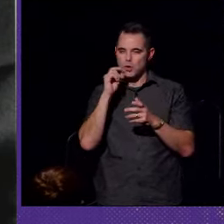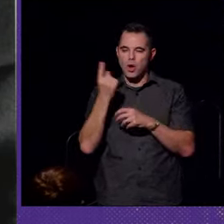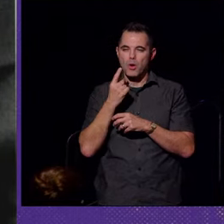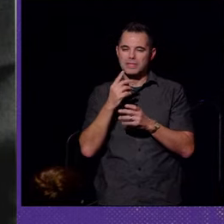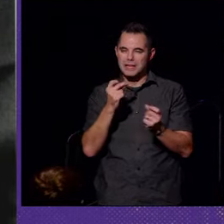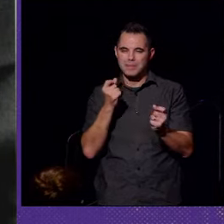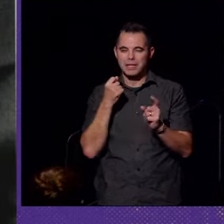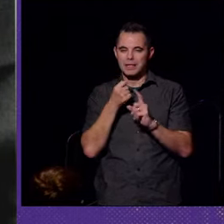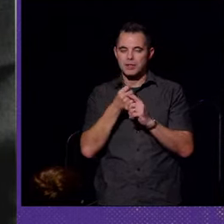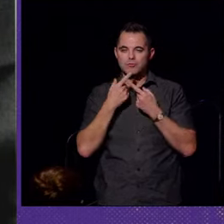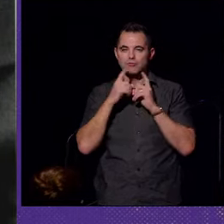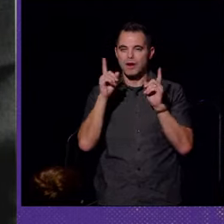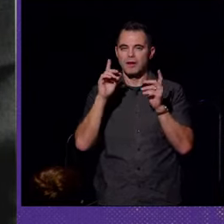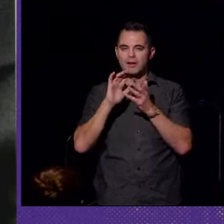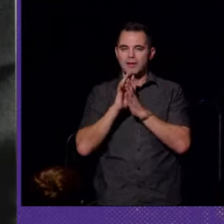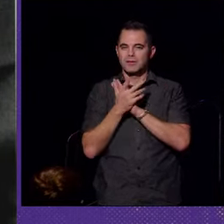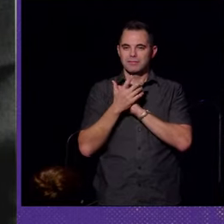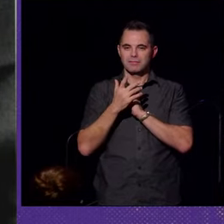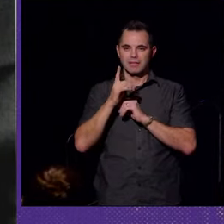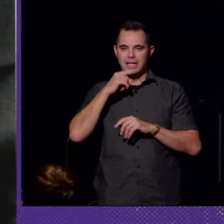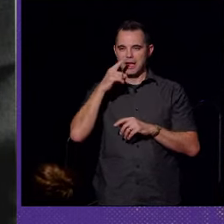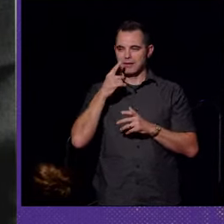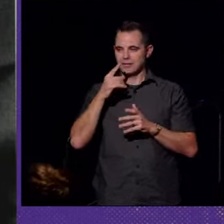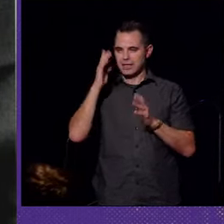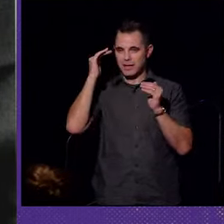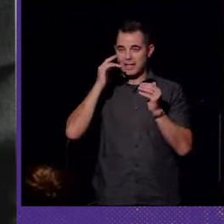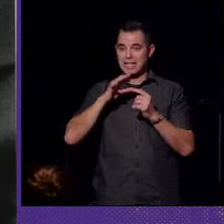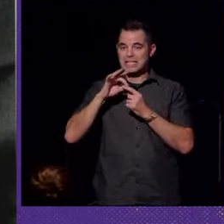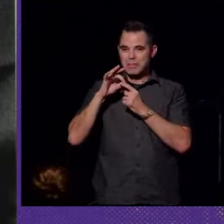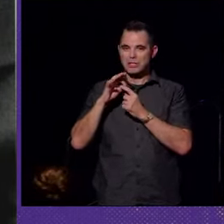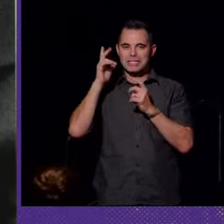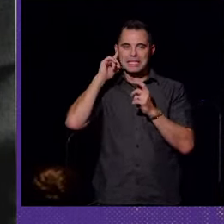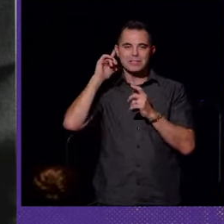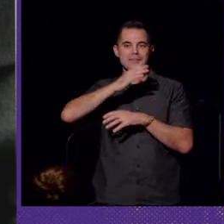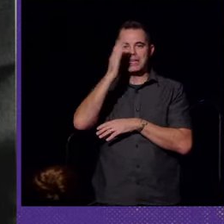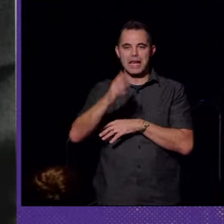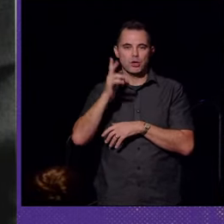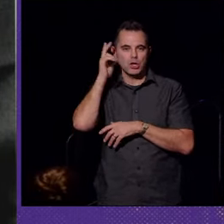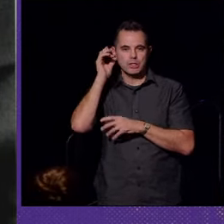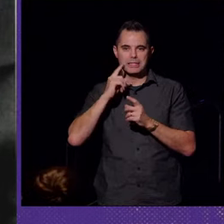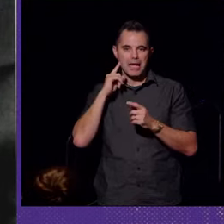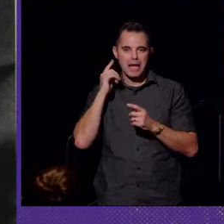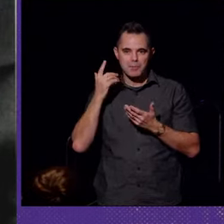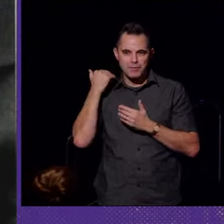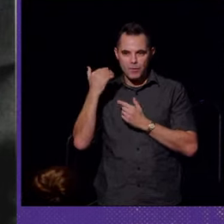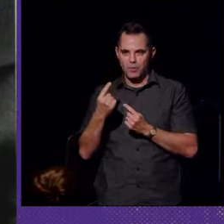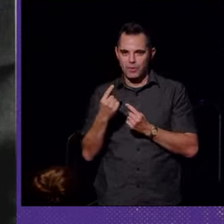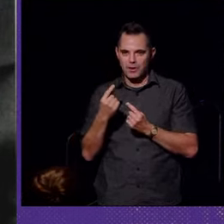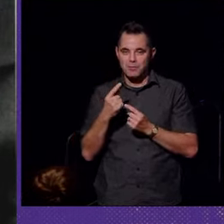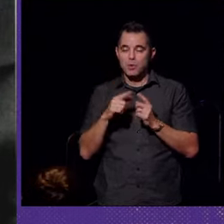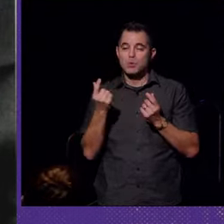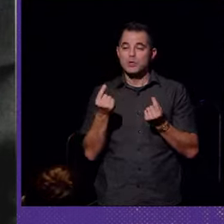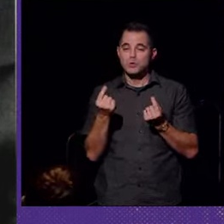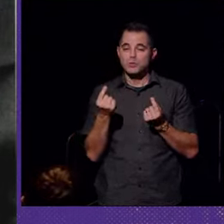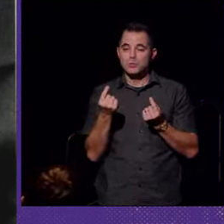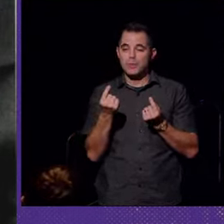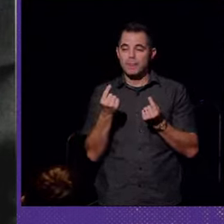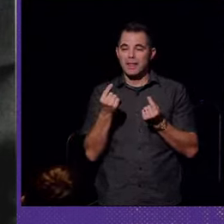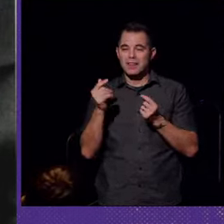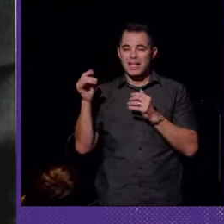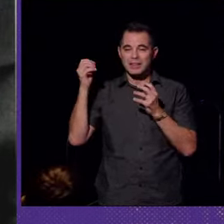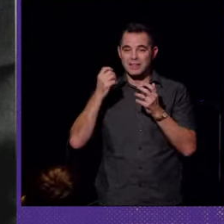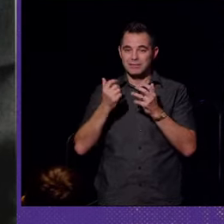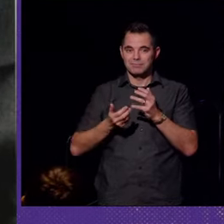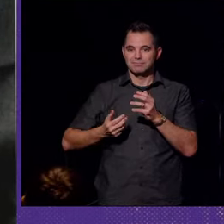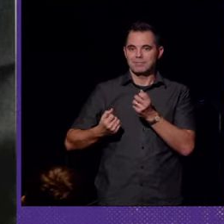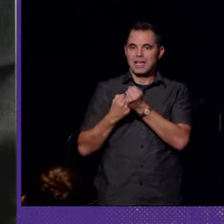always immediately restore normal hearing, especially in ears that have never heard sound. But what they do is they amplify